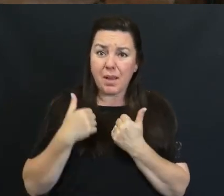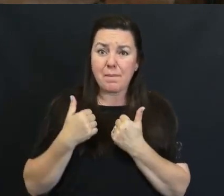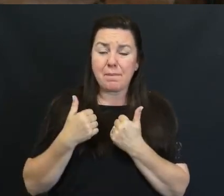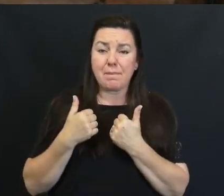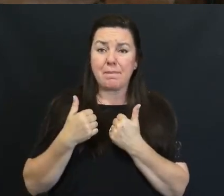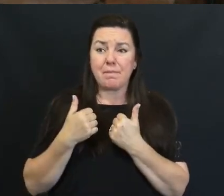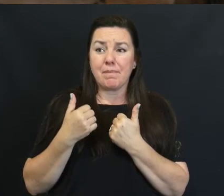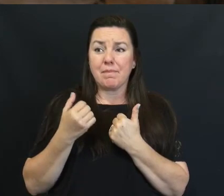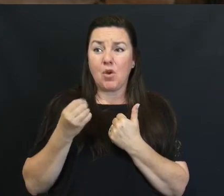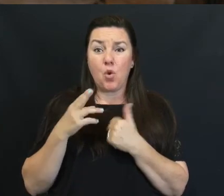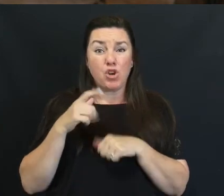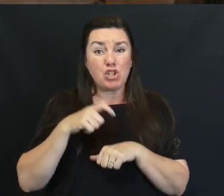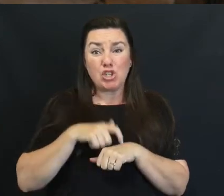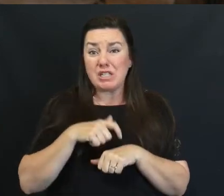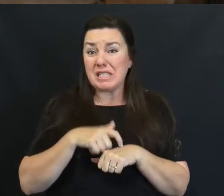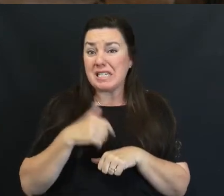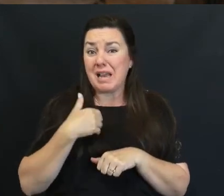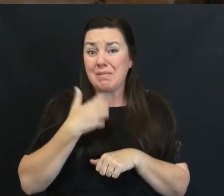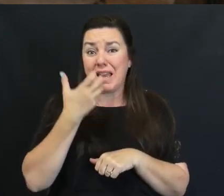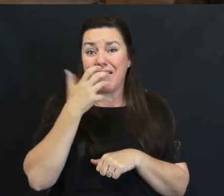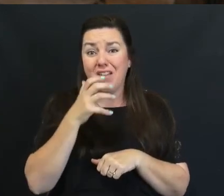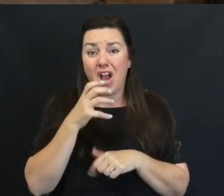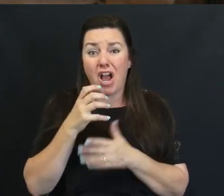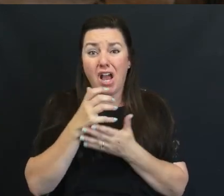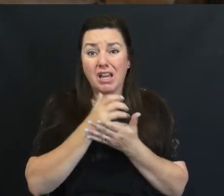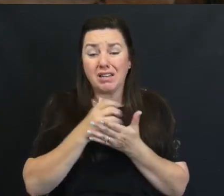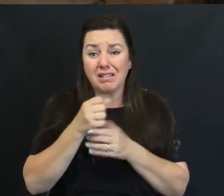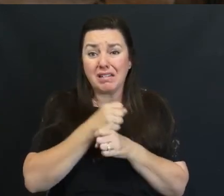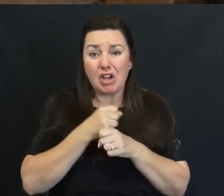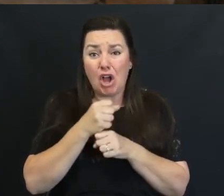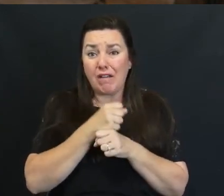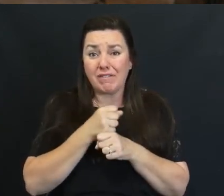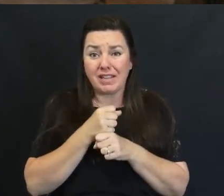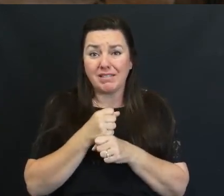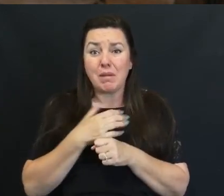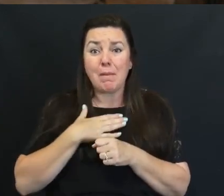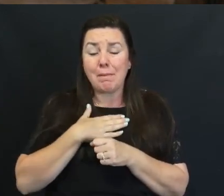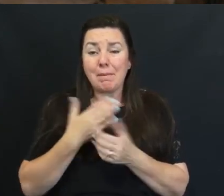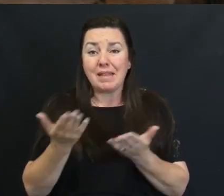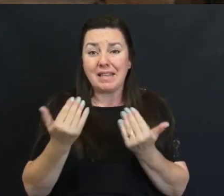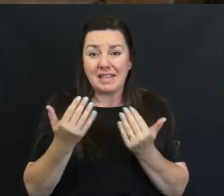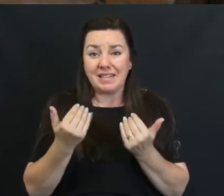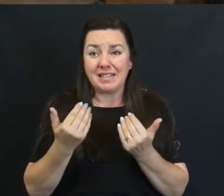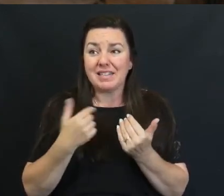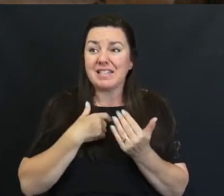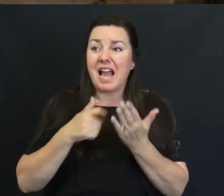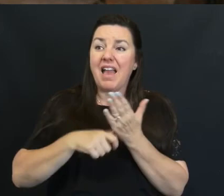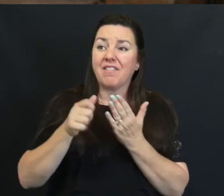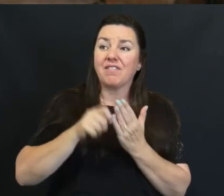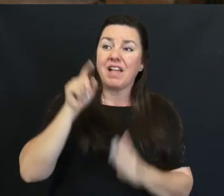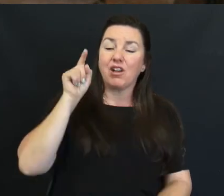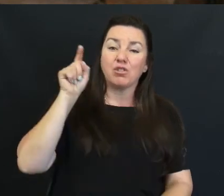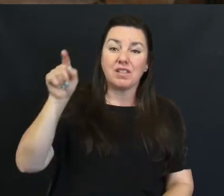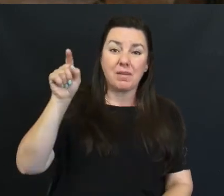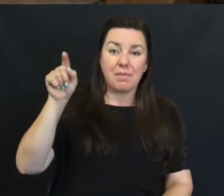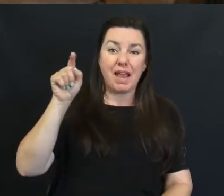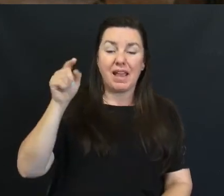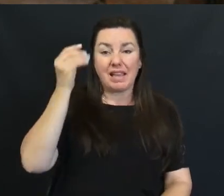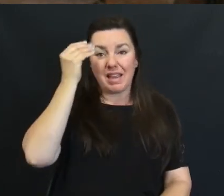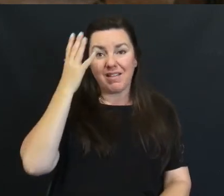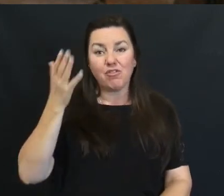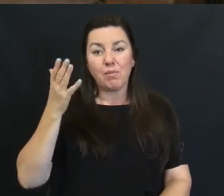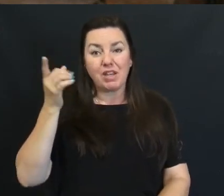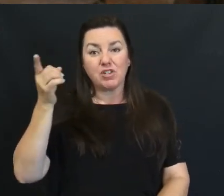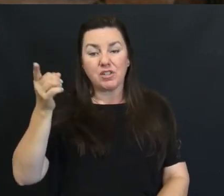Or Just That Time To Have A Hot Cup Of Coffee Please Join Us I Have Flyers In The Back And Information